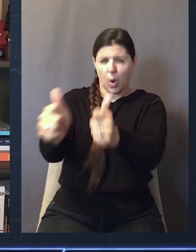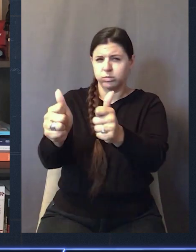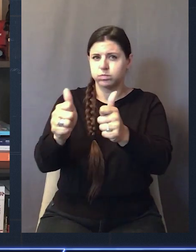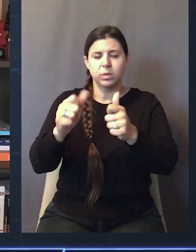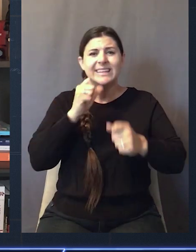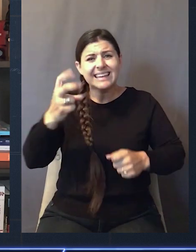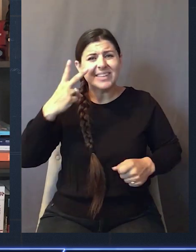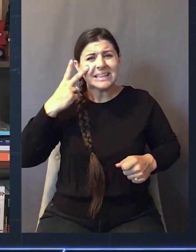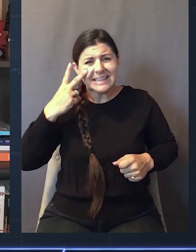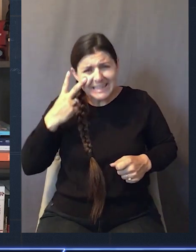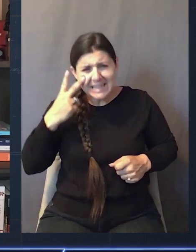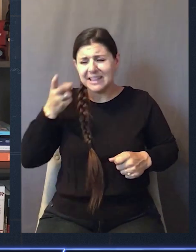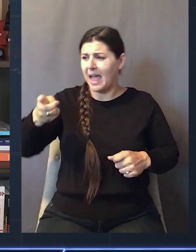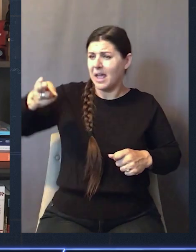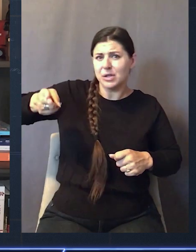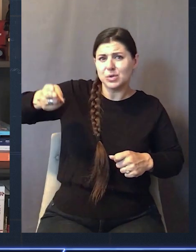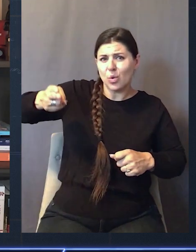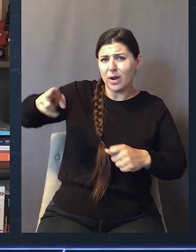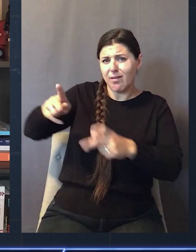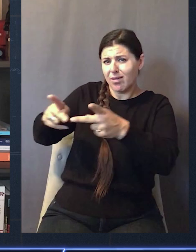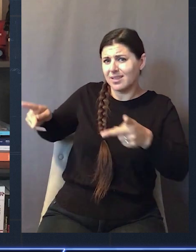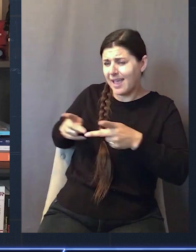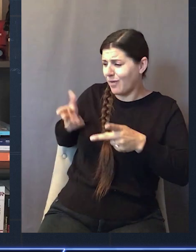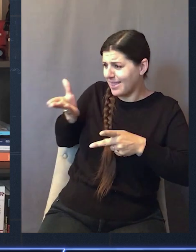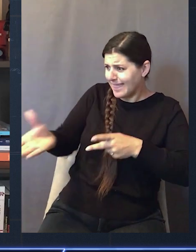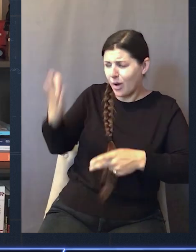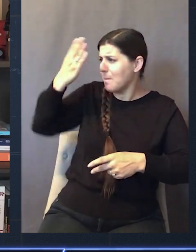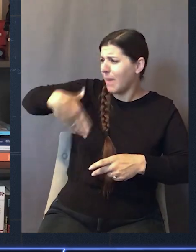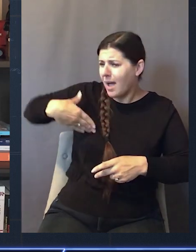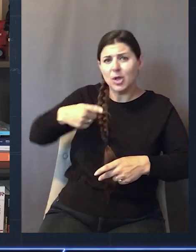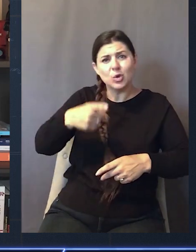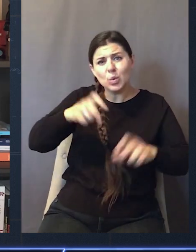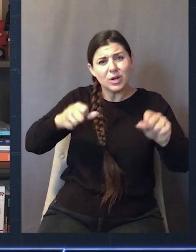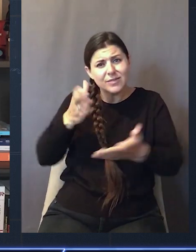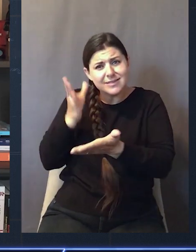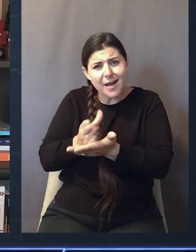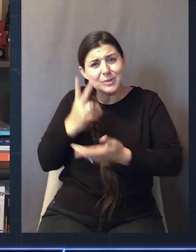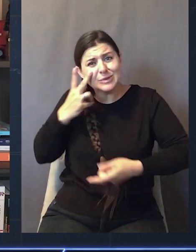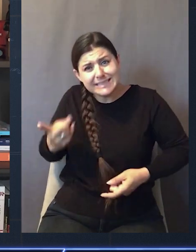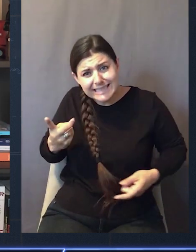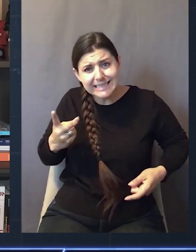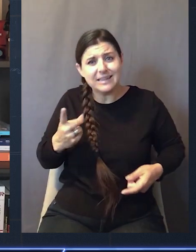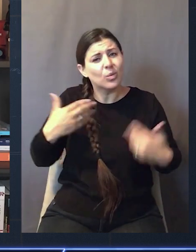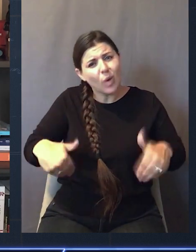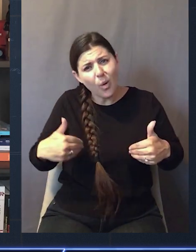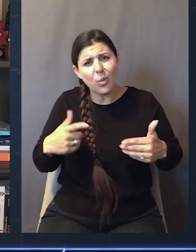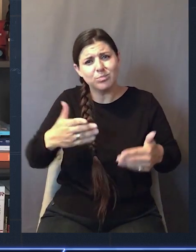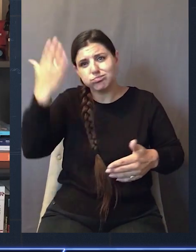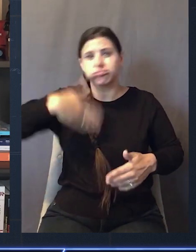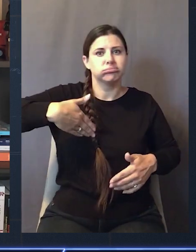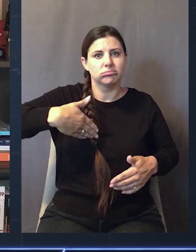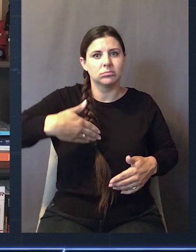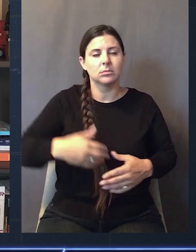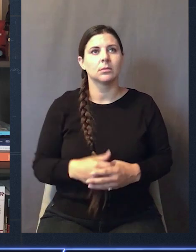I was following you, you blew past without even seeing one of the most interesting historical sites in all of Texas. And you could have seen it.